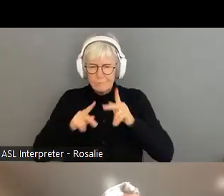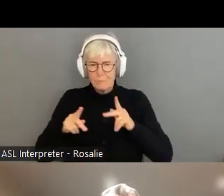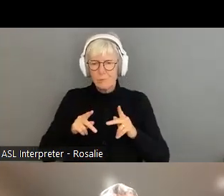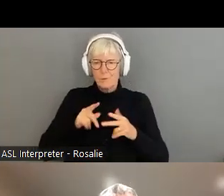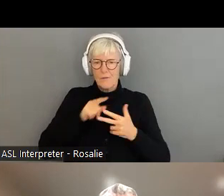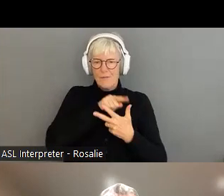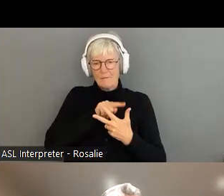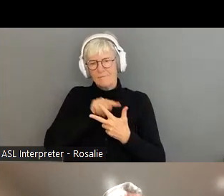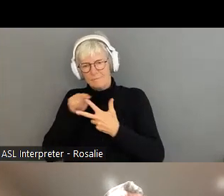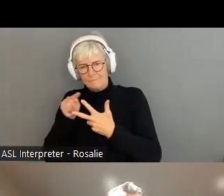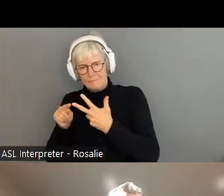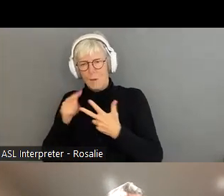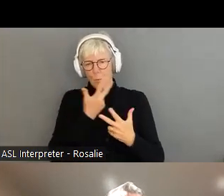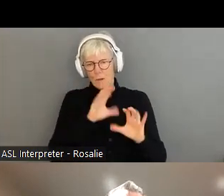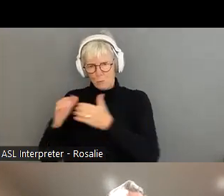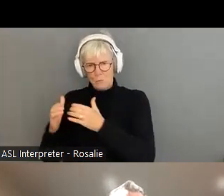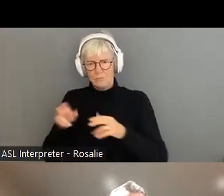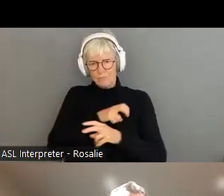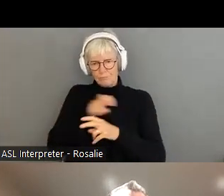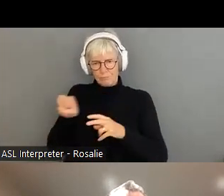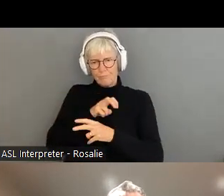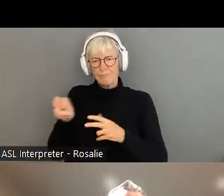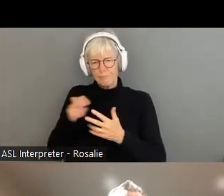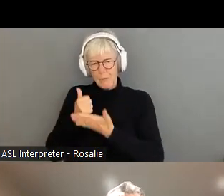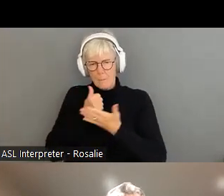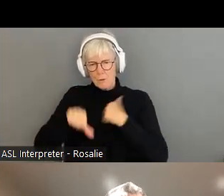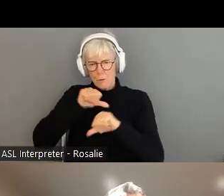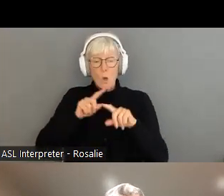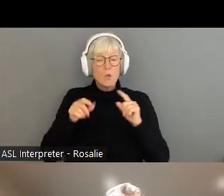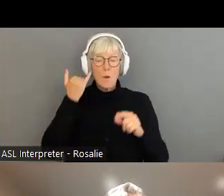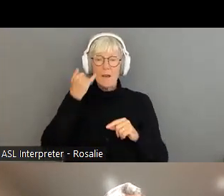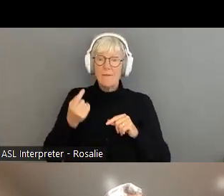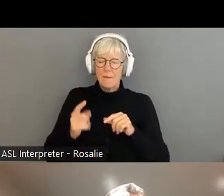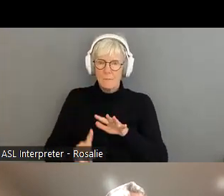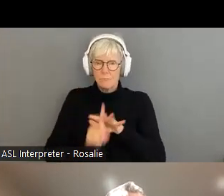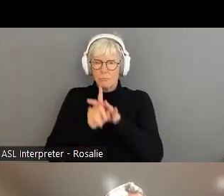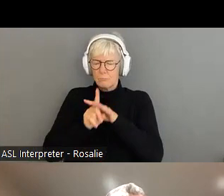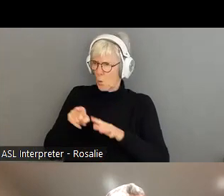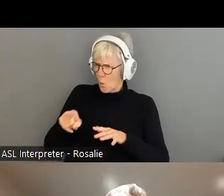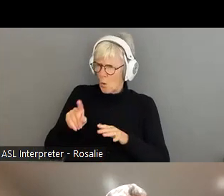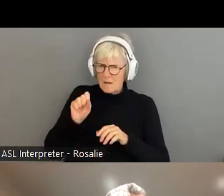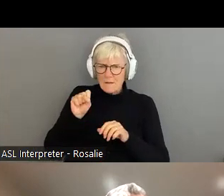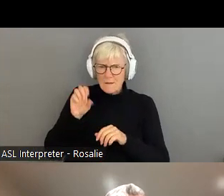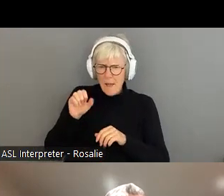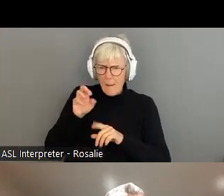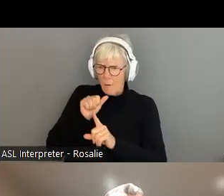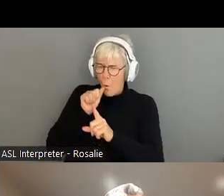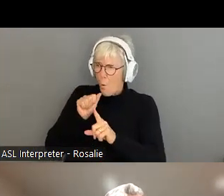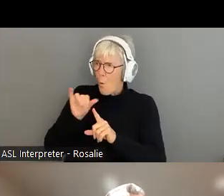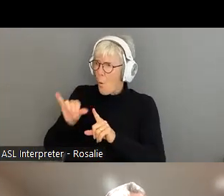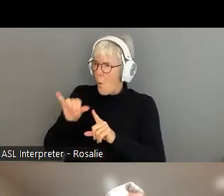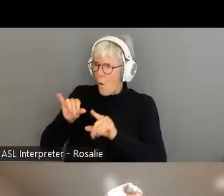something we've been doing for the last couple of years is if we get a good concrete example of a scam or a current scam, we want to try to share